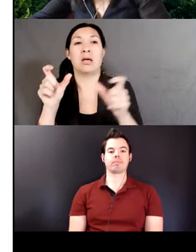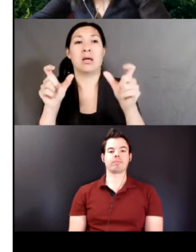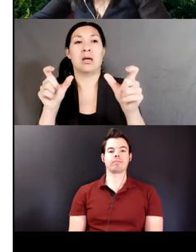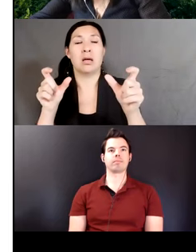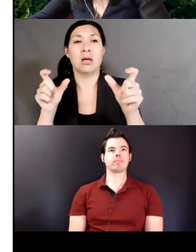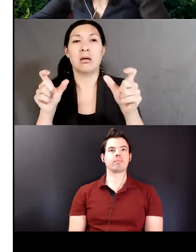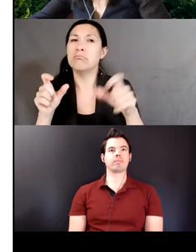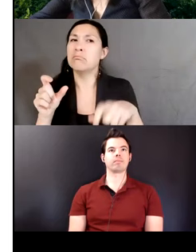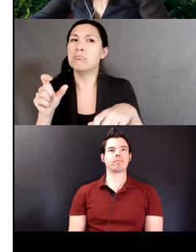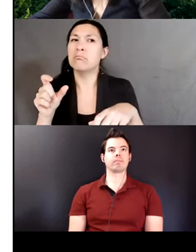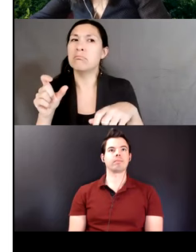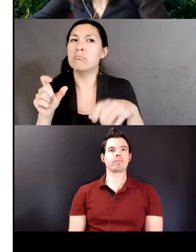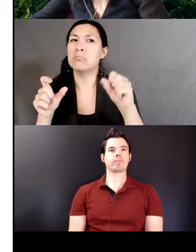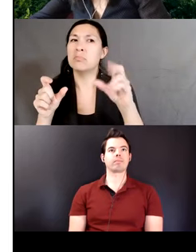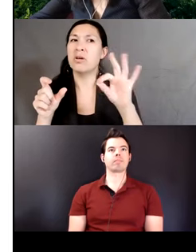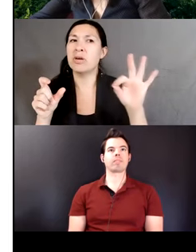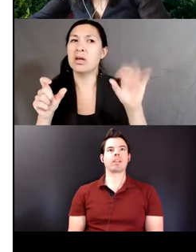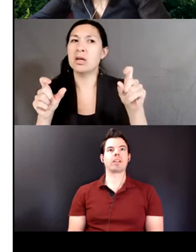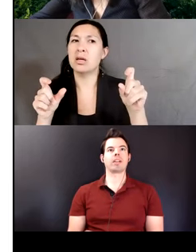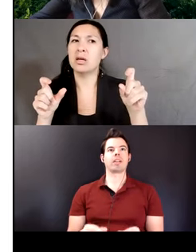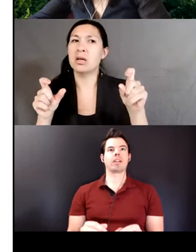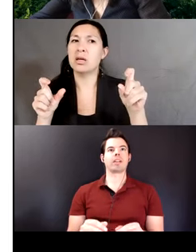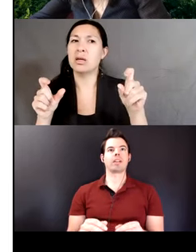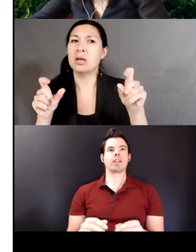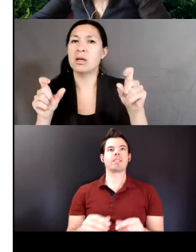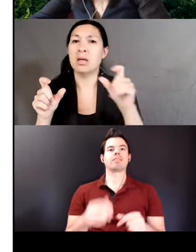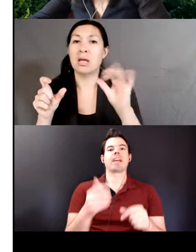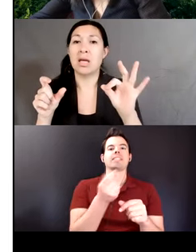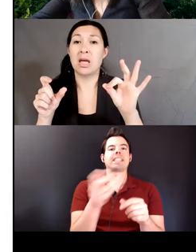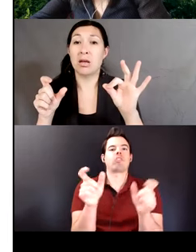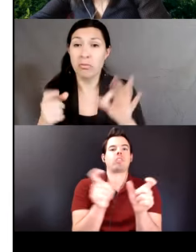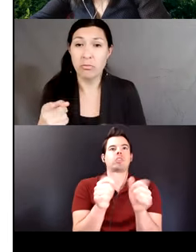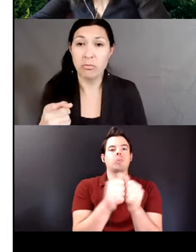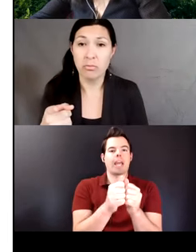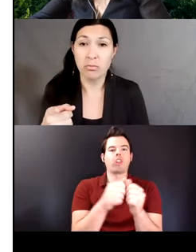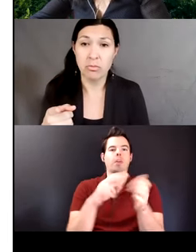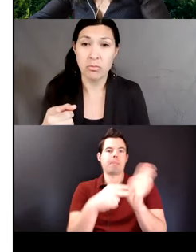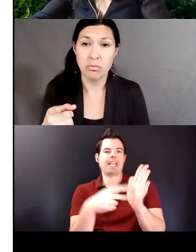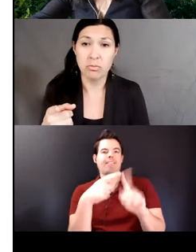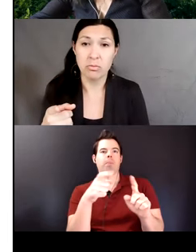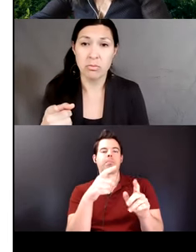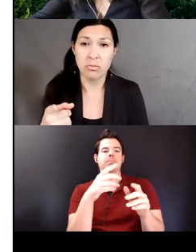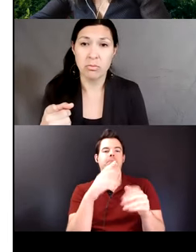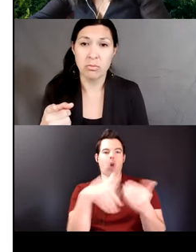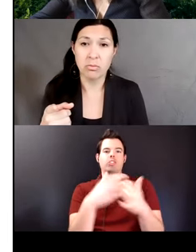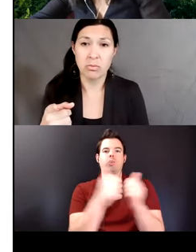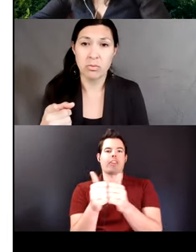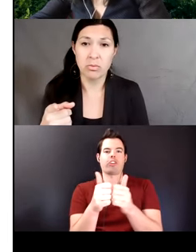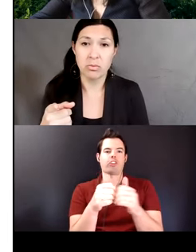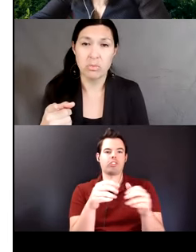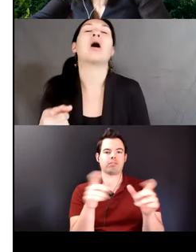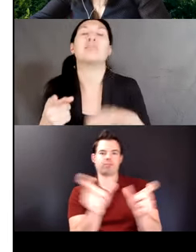However, when certain suffixes co-core no longer denote compositional meaning. For instance, in 10,